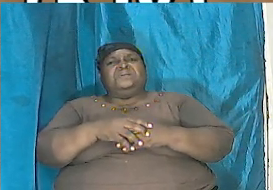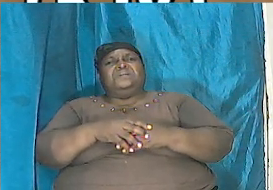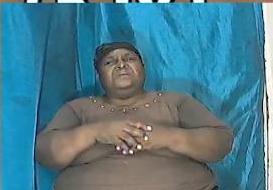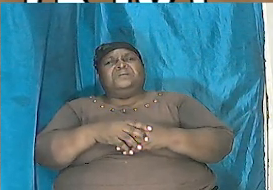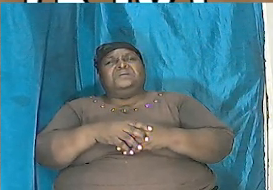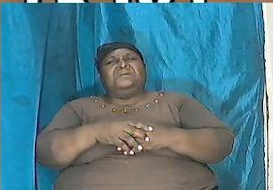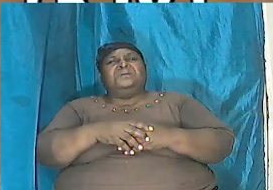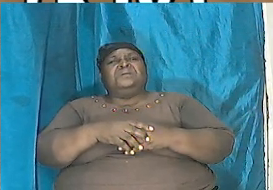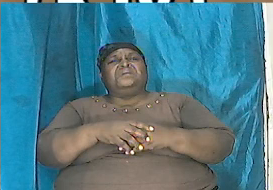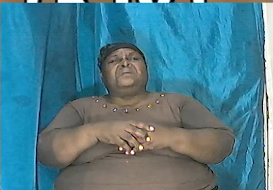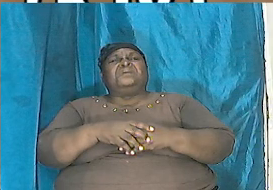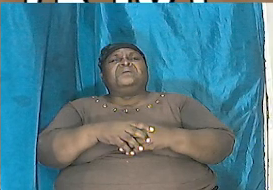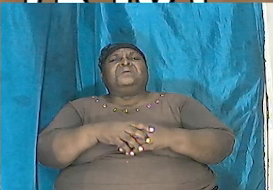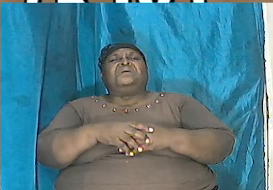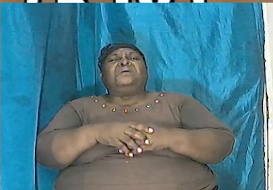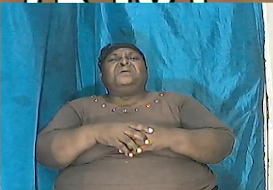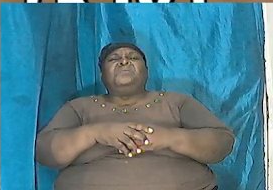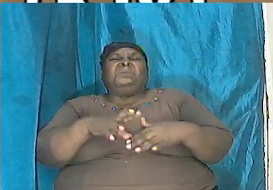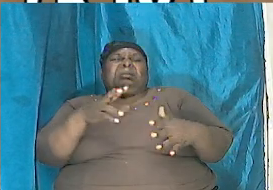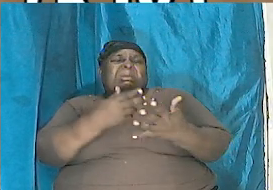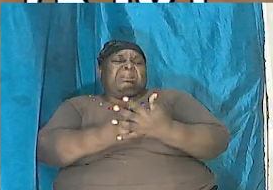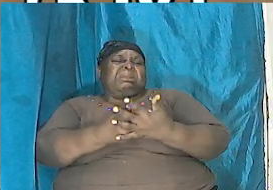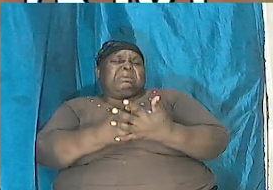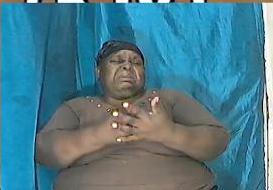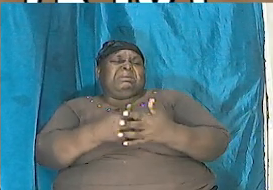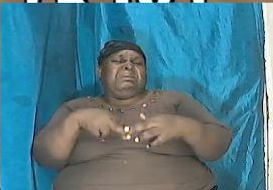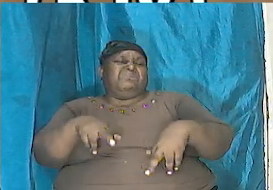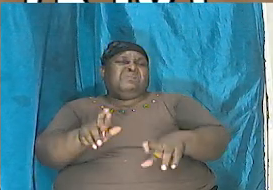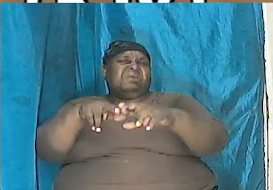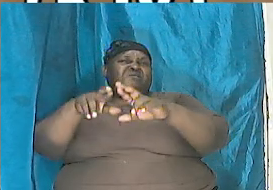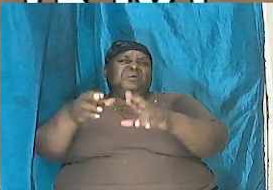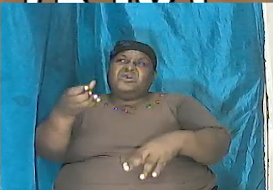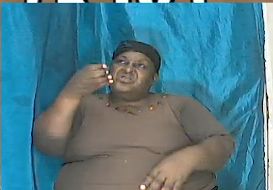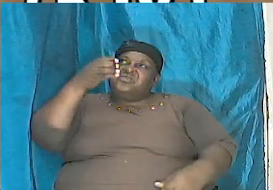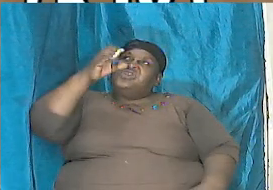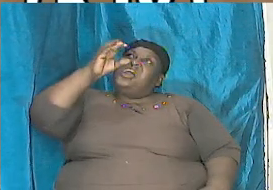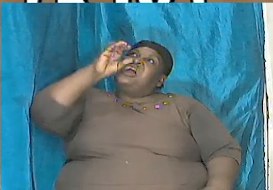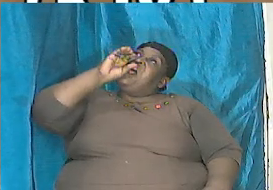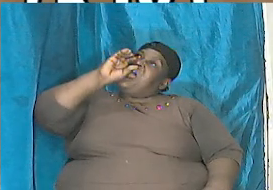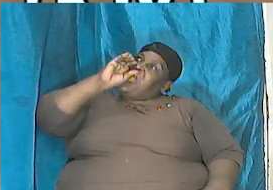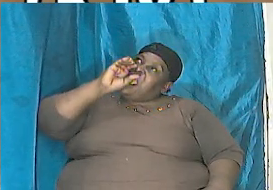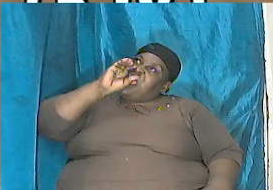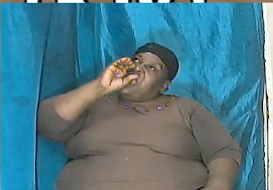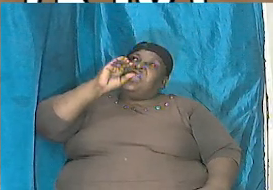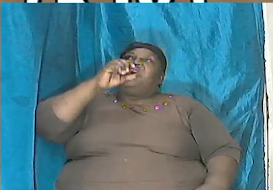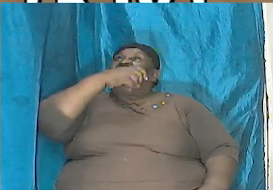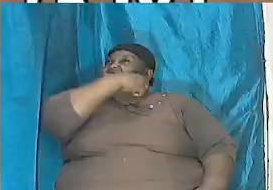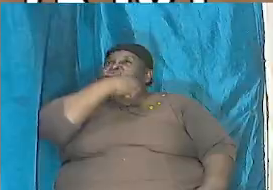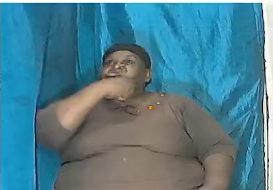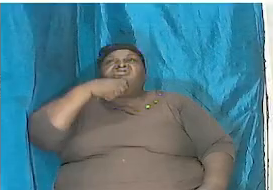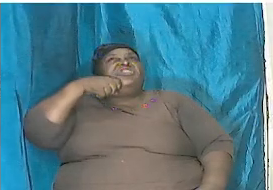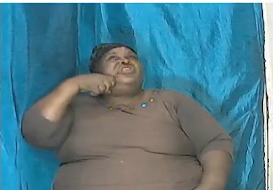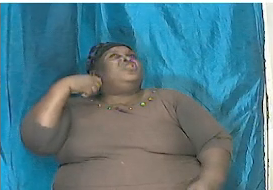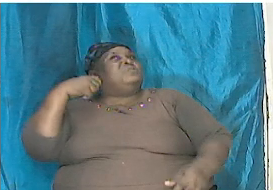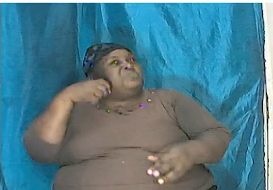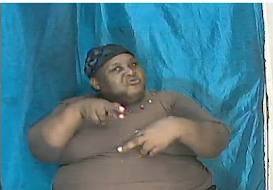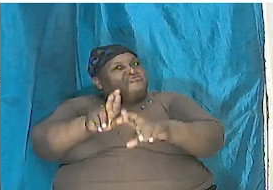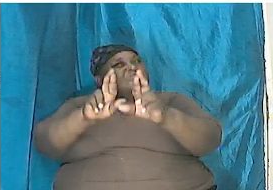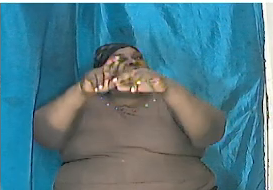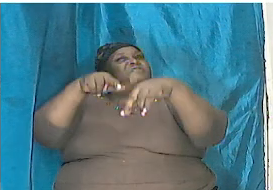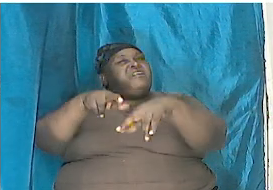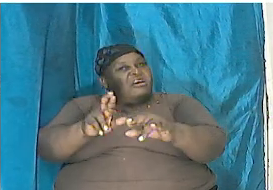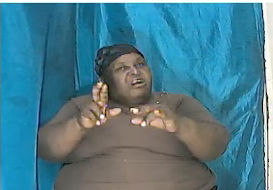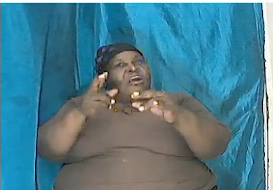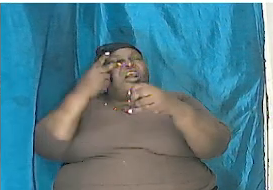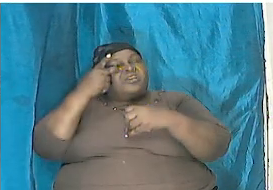when he lay in the river to drink it's as if he's going to drink off the river when we look at his tail